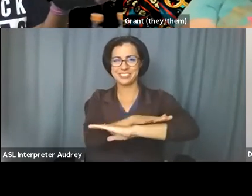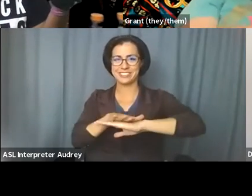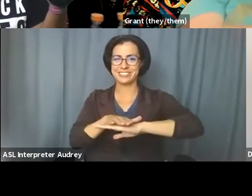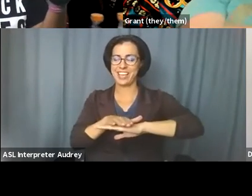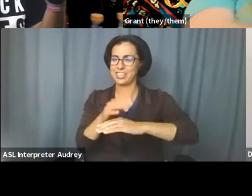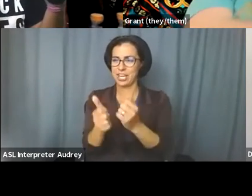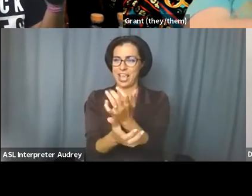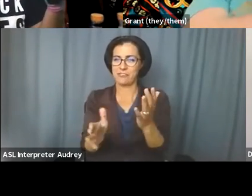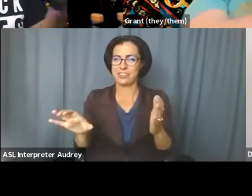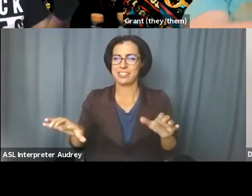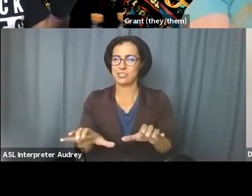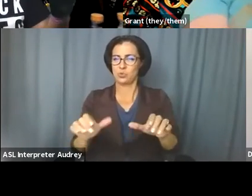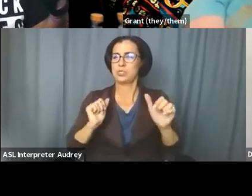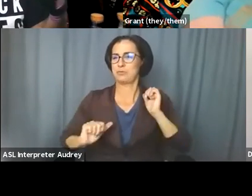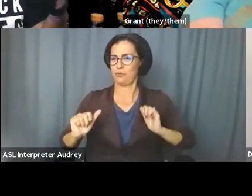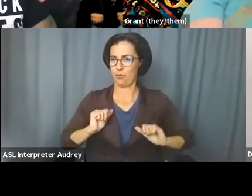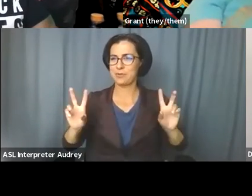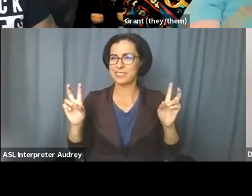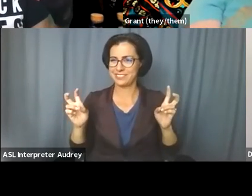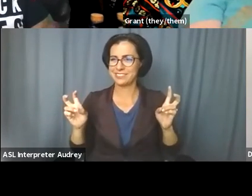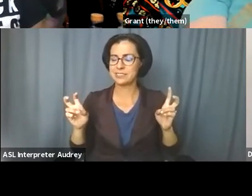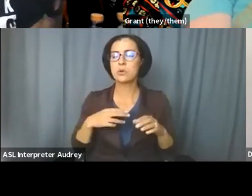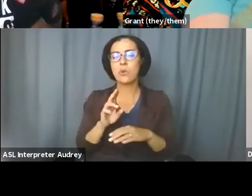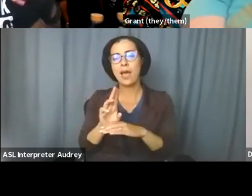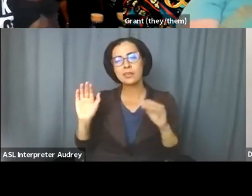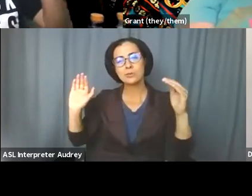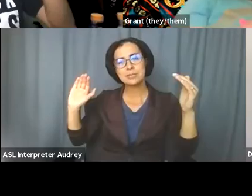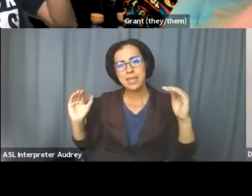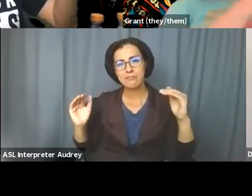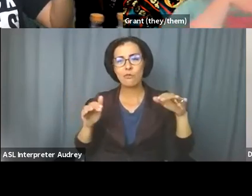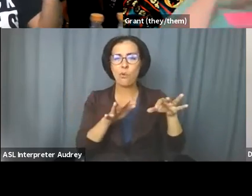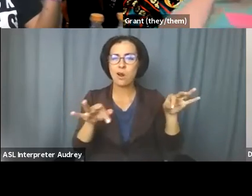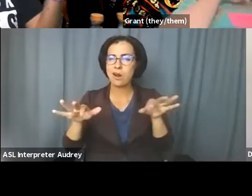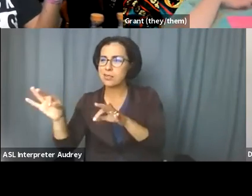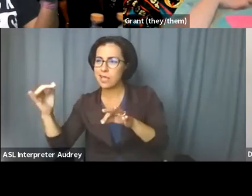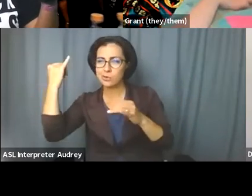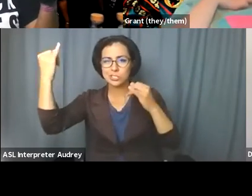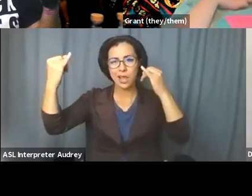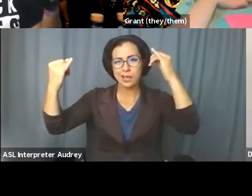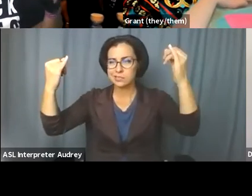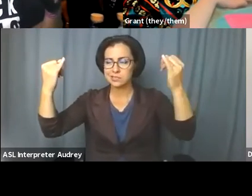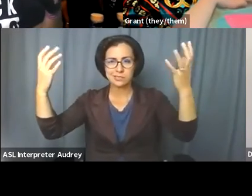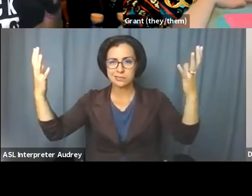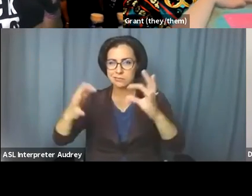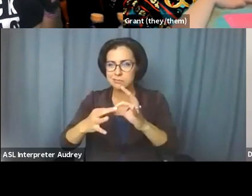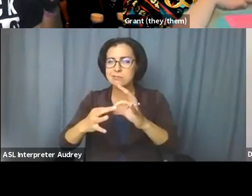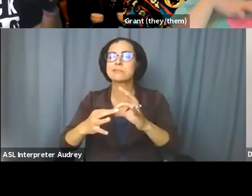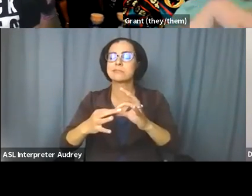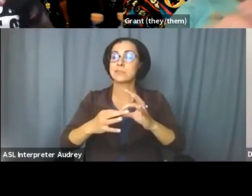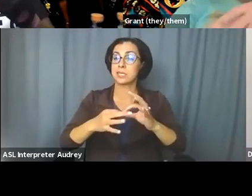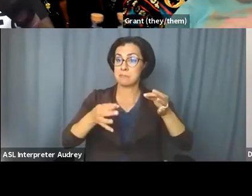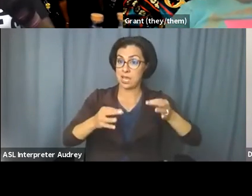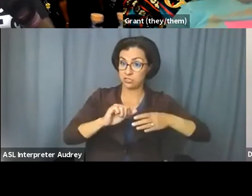performance. So I, I use the metaphors and language and idea of that. My justice practice,